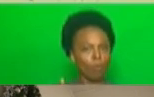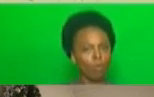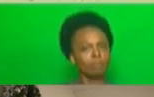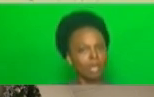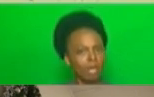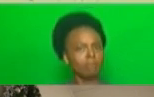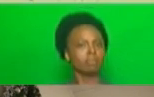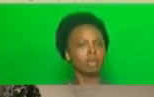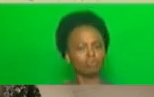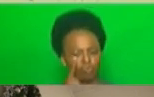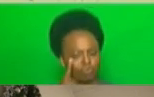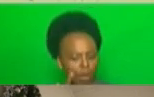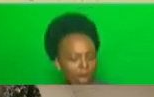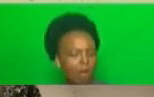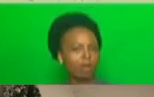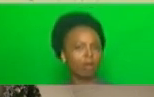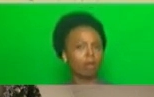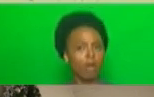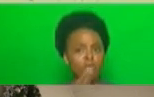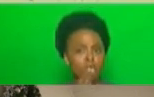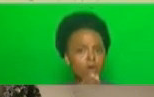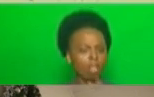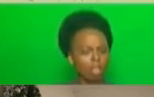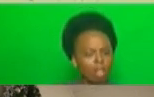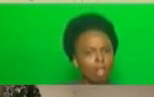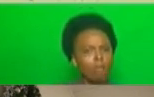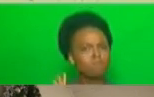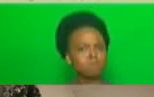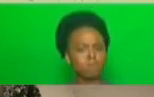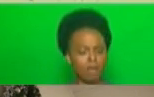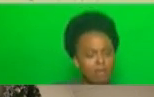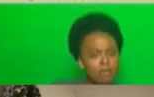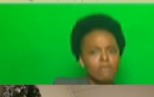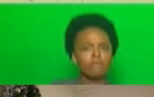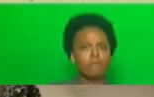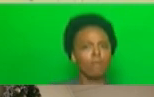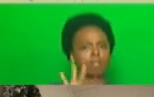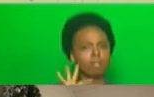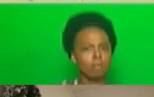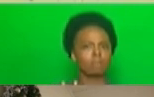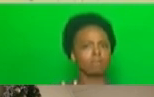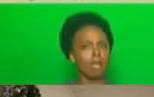that food is prepared in a clean and hygienic area.